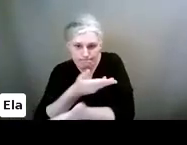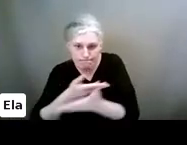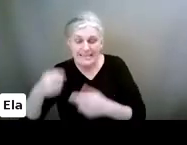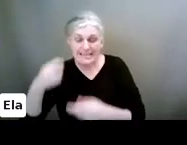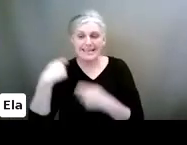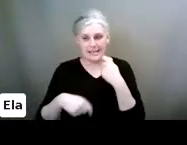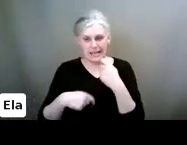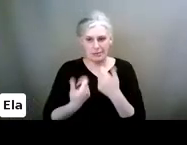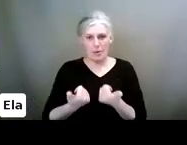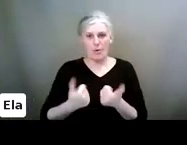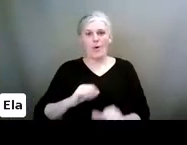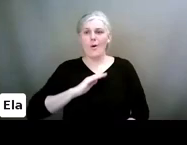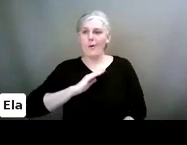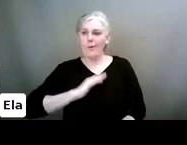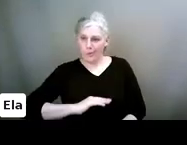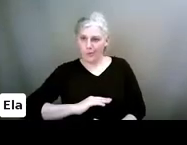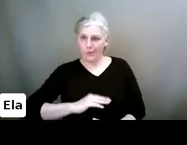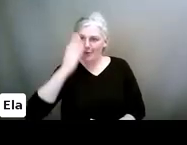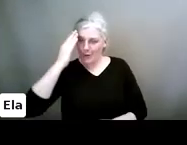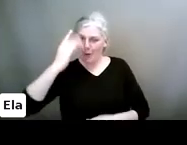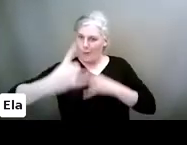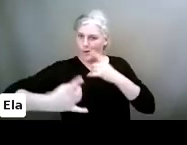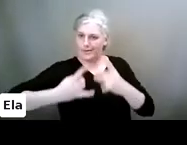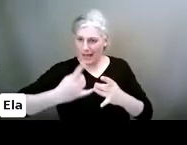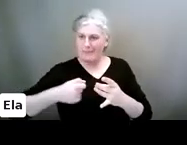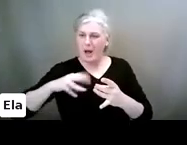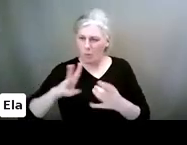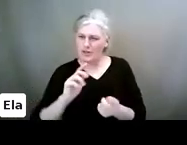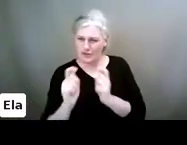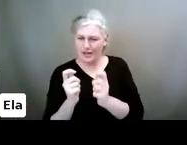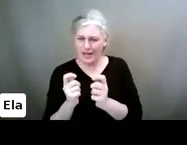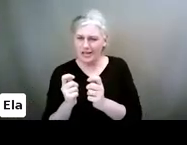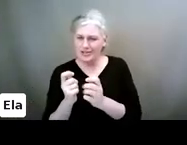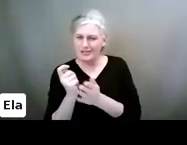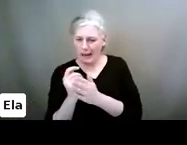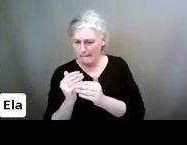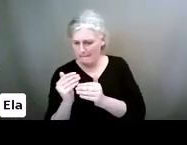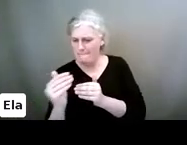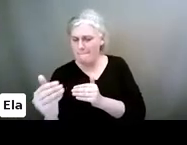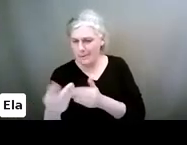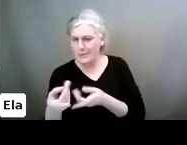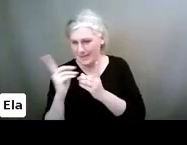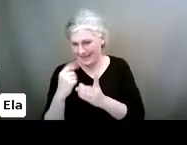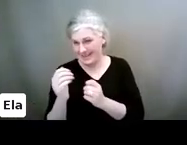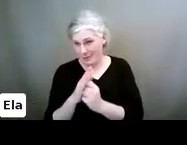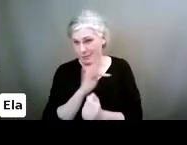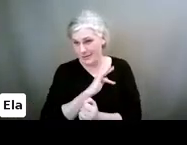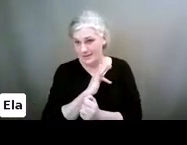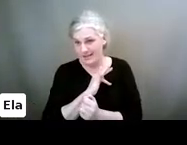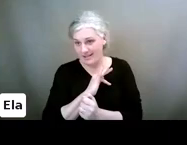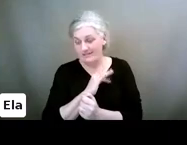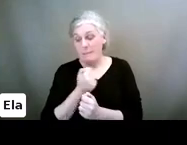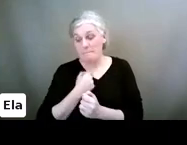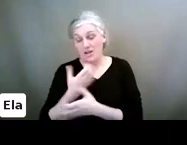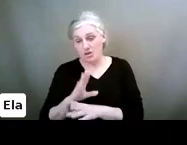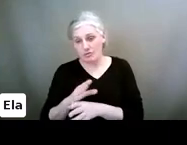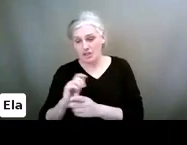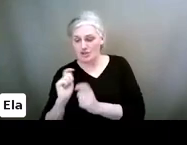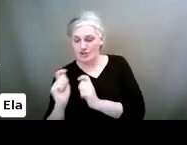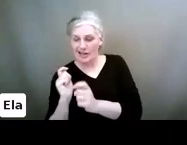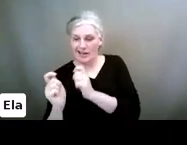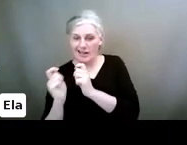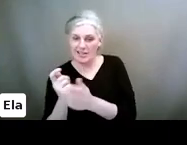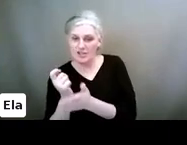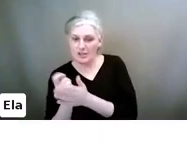gives you that comfort. And it does and it will evolve over time. It has done for me, you know. So that is